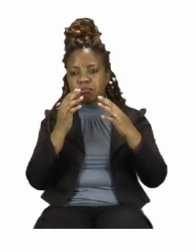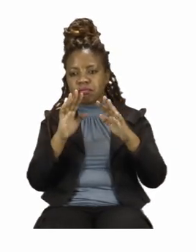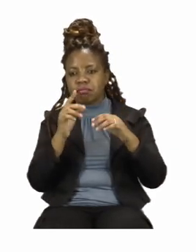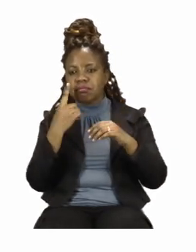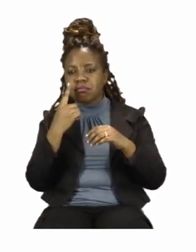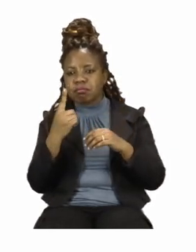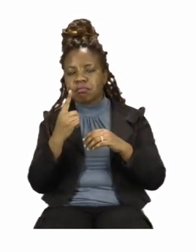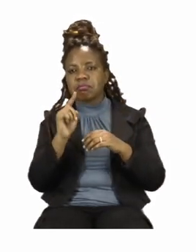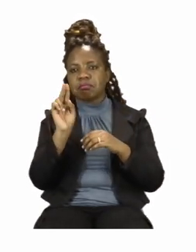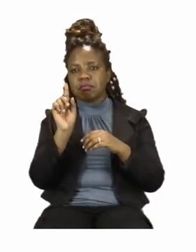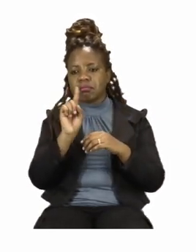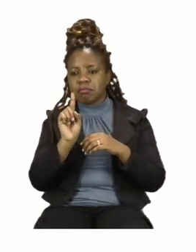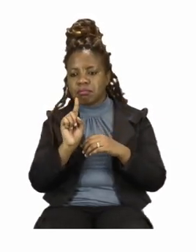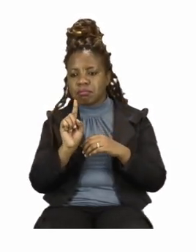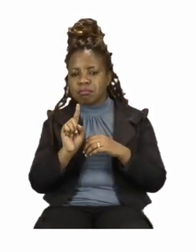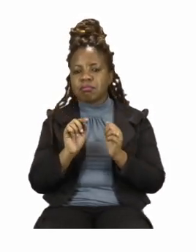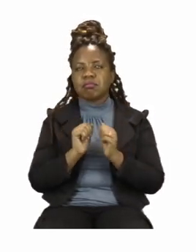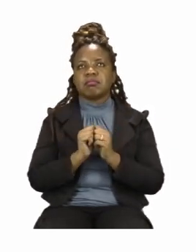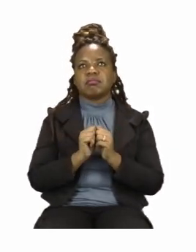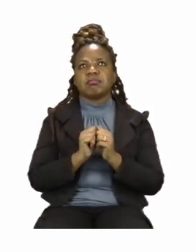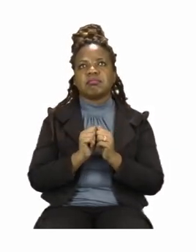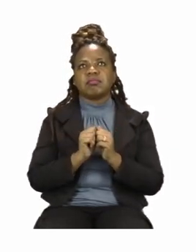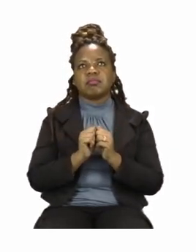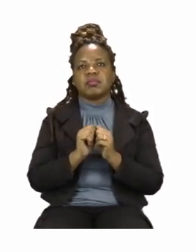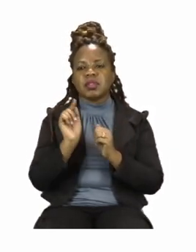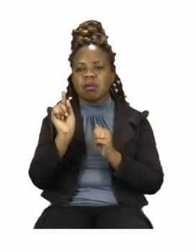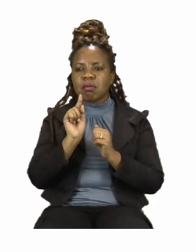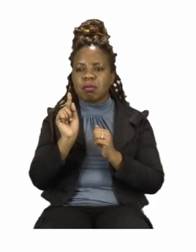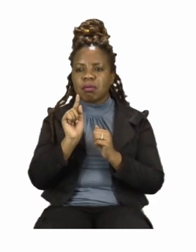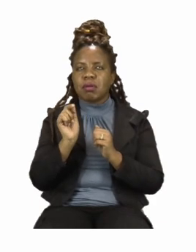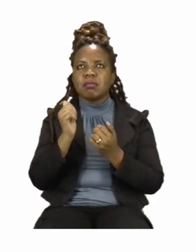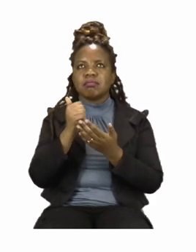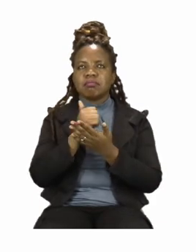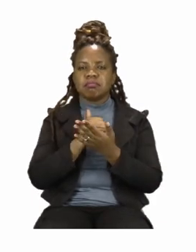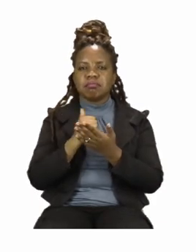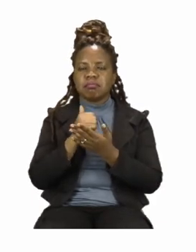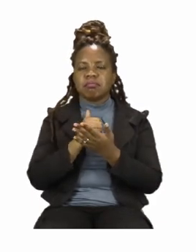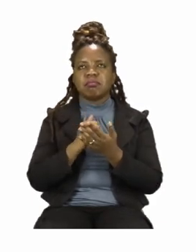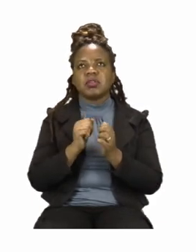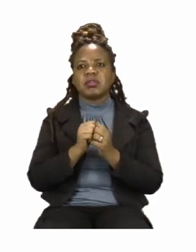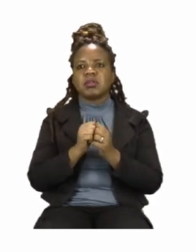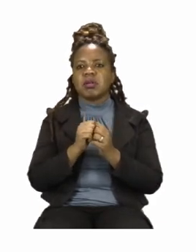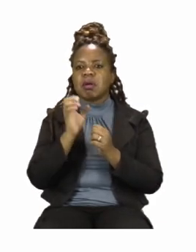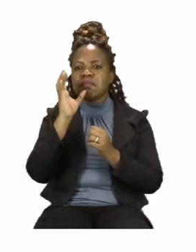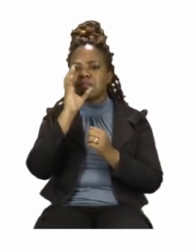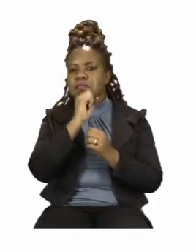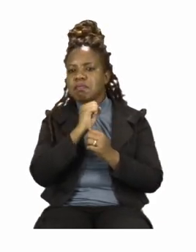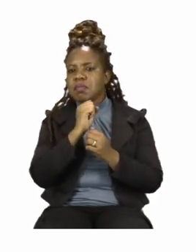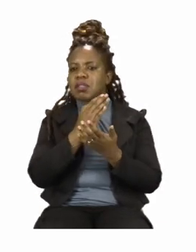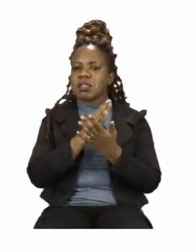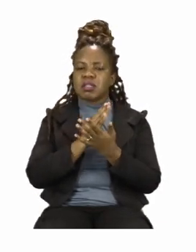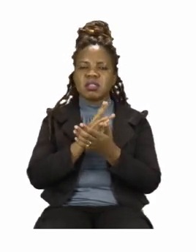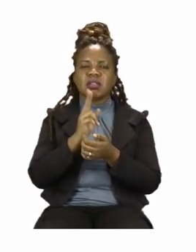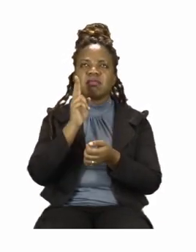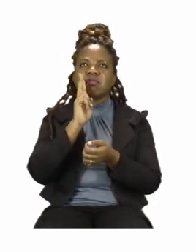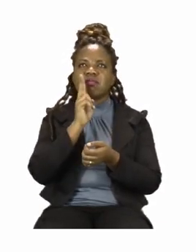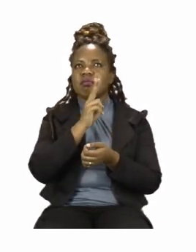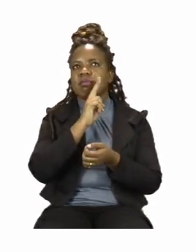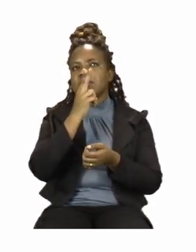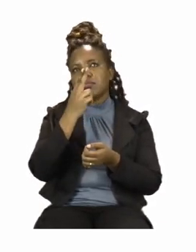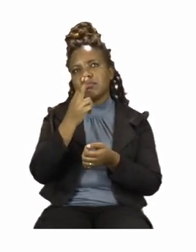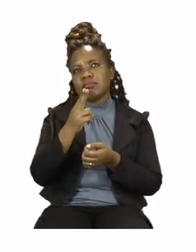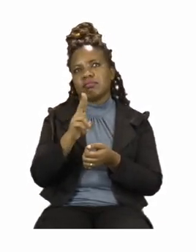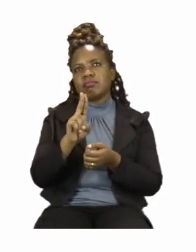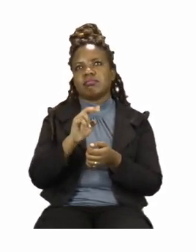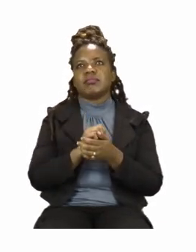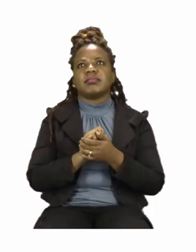just to make sure that you did not miss out any verbs. Now, let us move on to our next